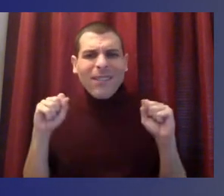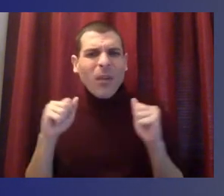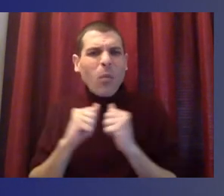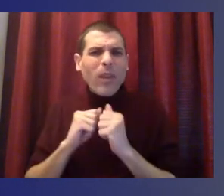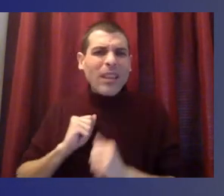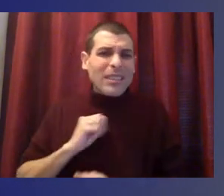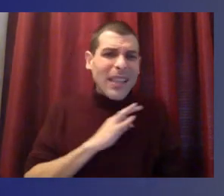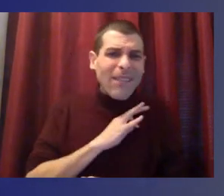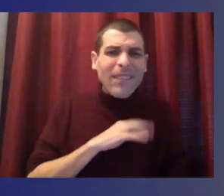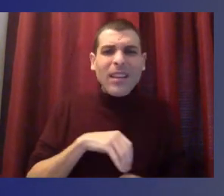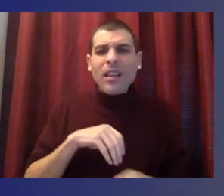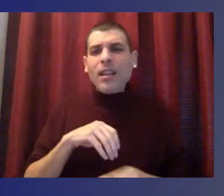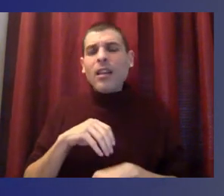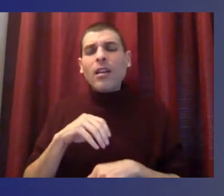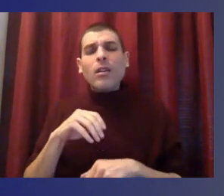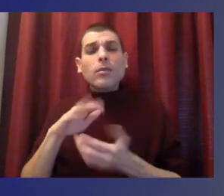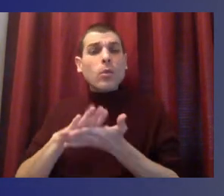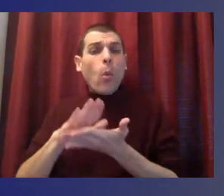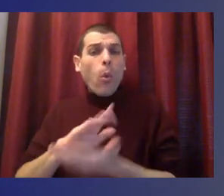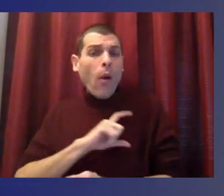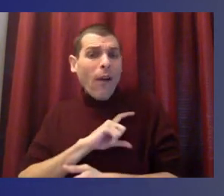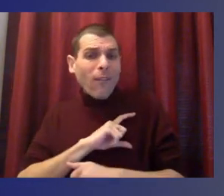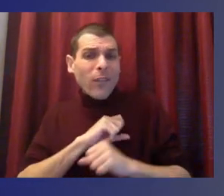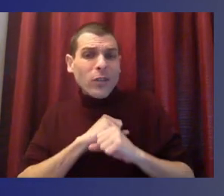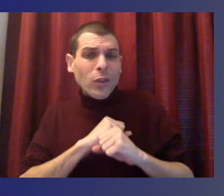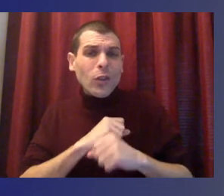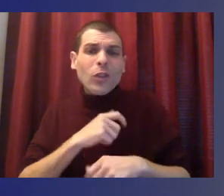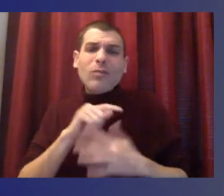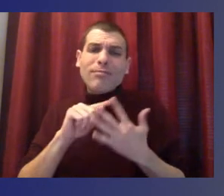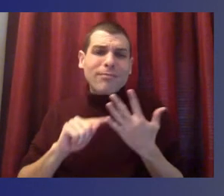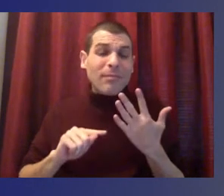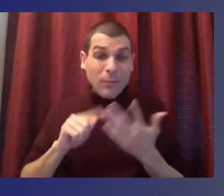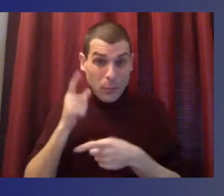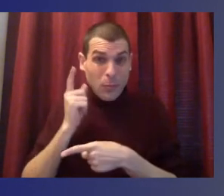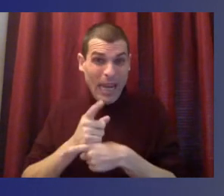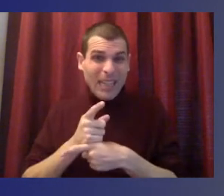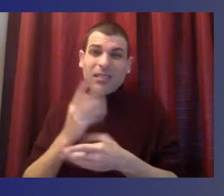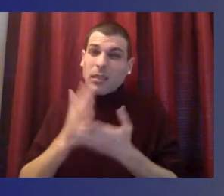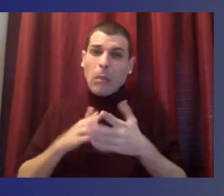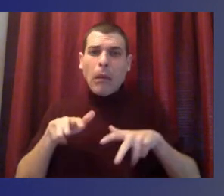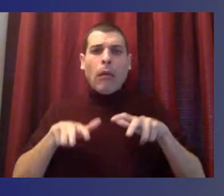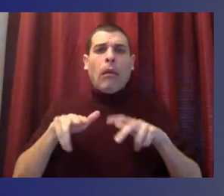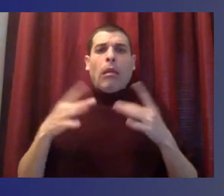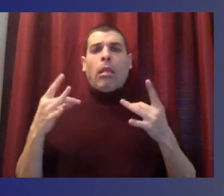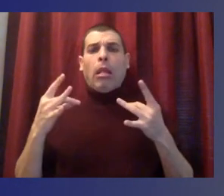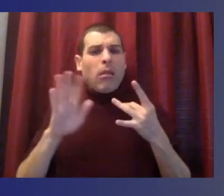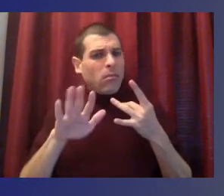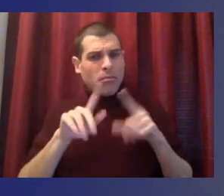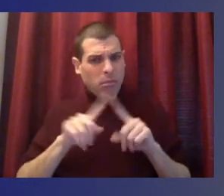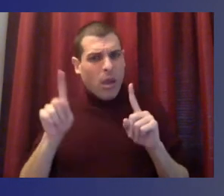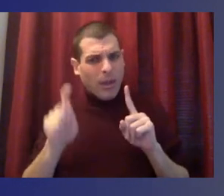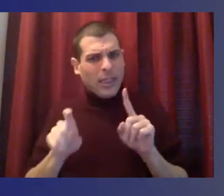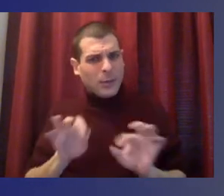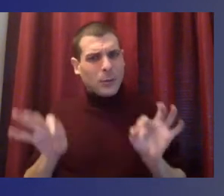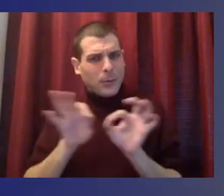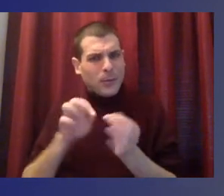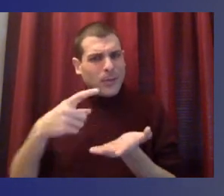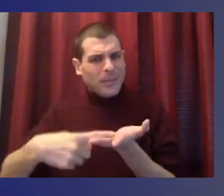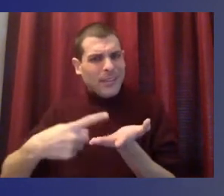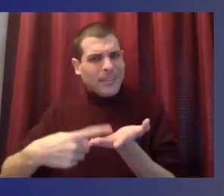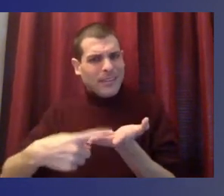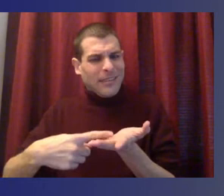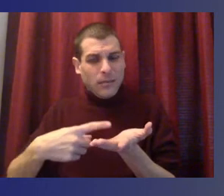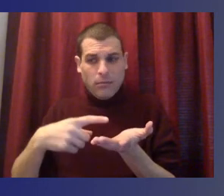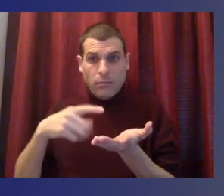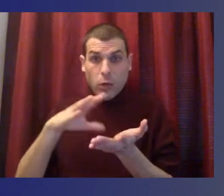is. And what we realized is, you know, they want when they're on campus, they, they want to feel like it's a safe space,